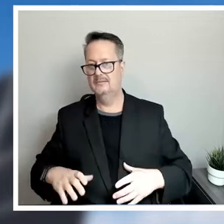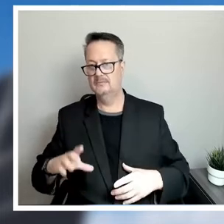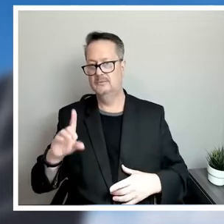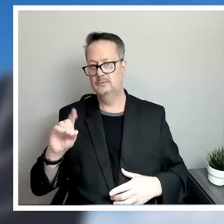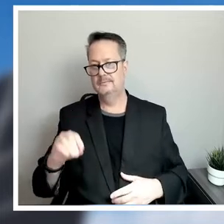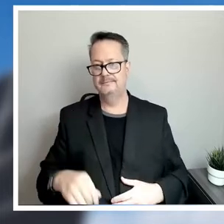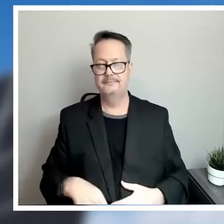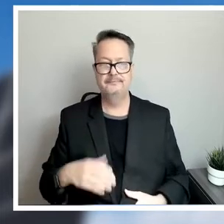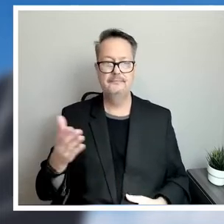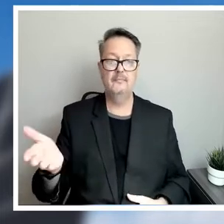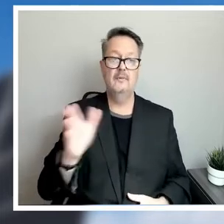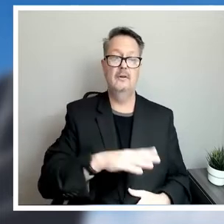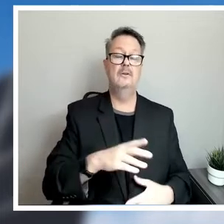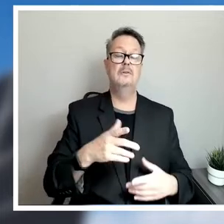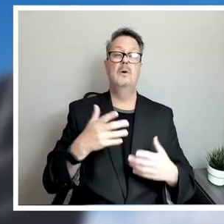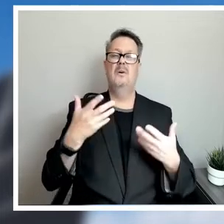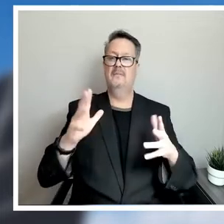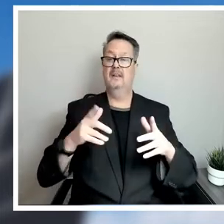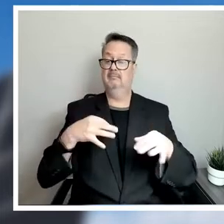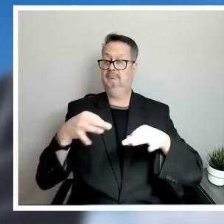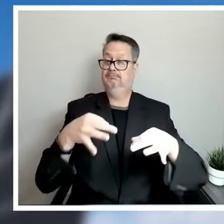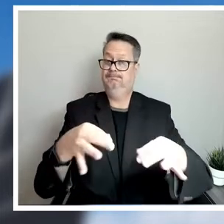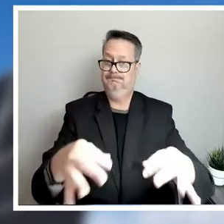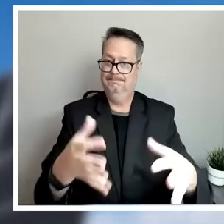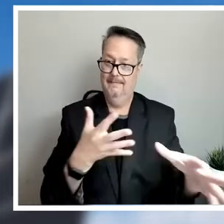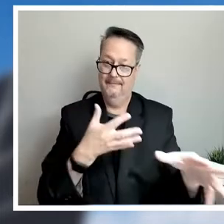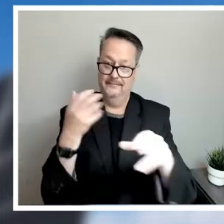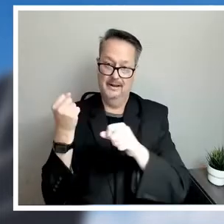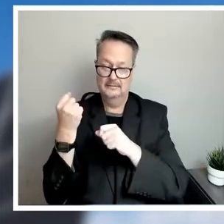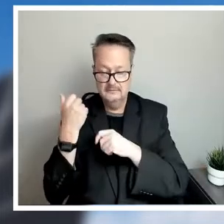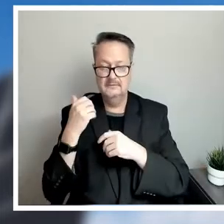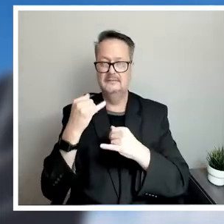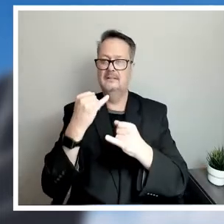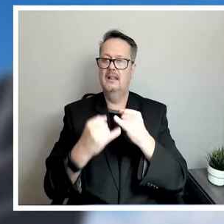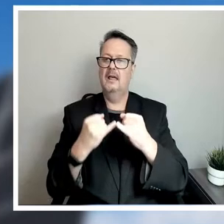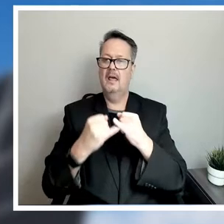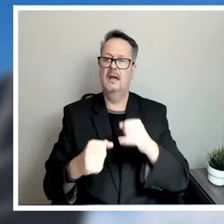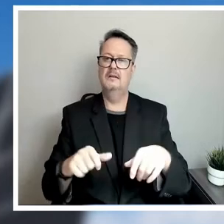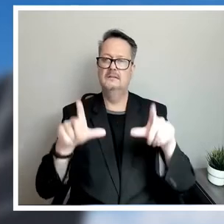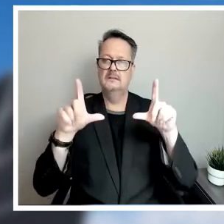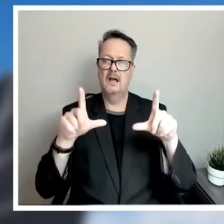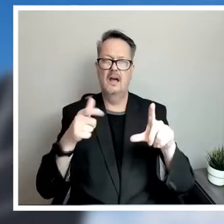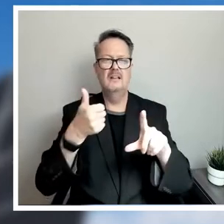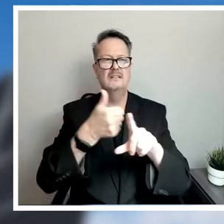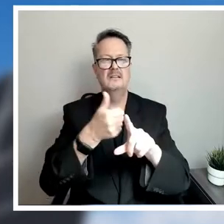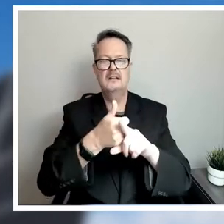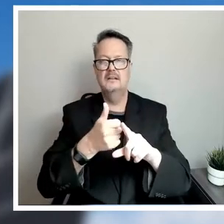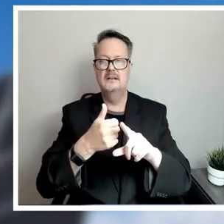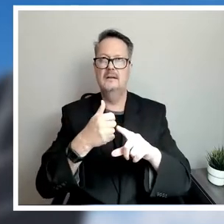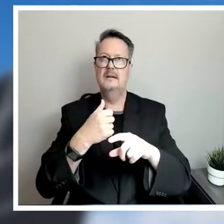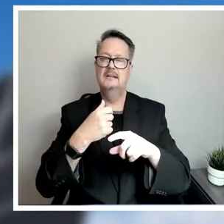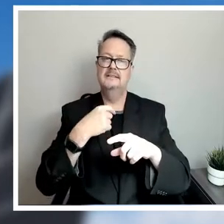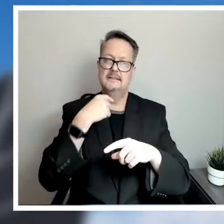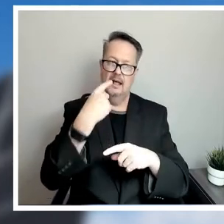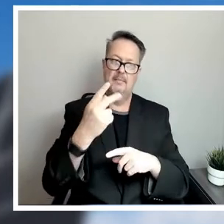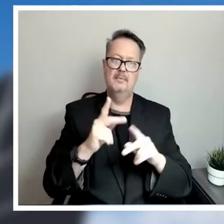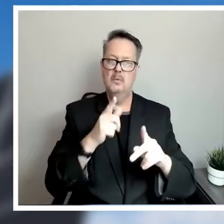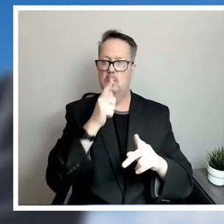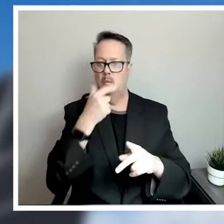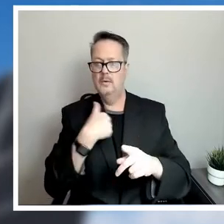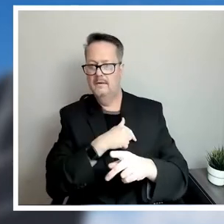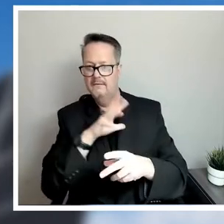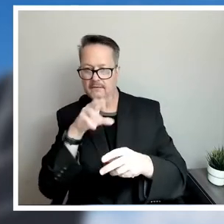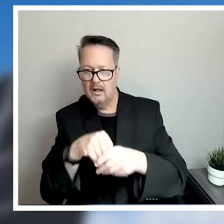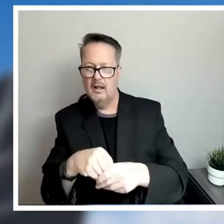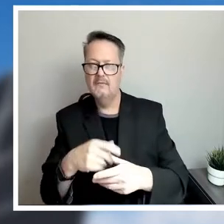Gas Okay. So we went through that pretty quickly. The last slide here is really around just kind of orient everyone on, on, who we're doing engagement with, what the timeline